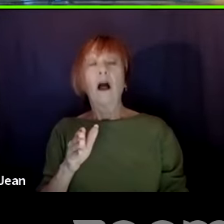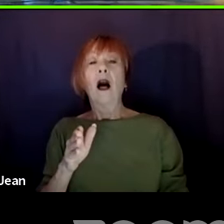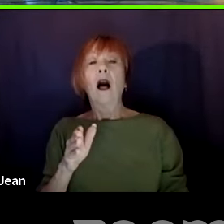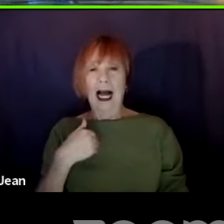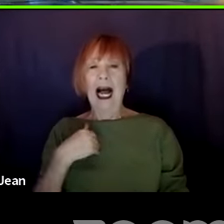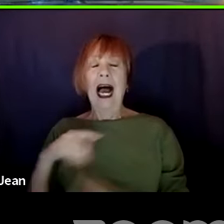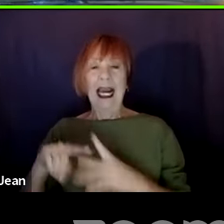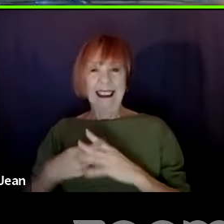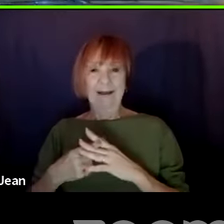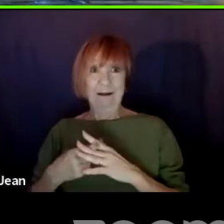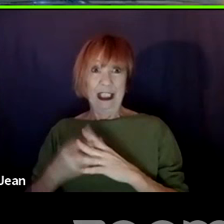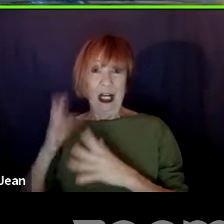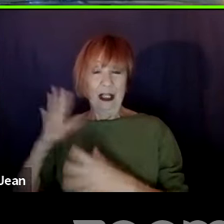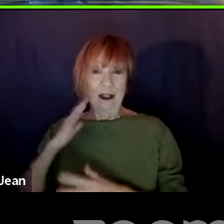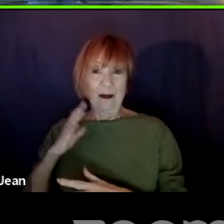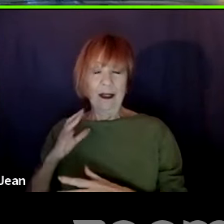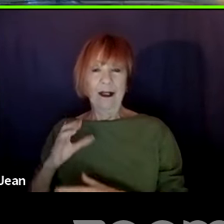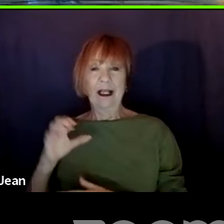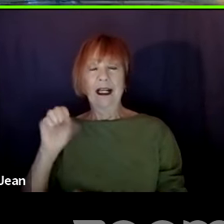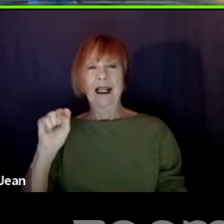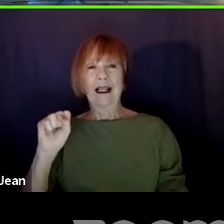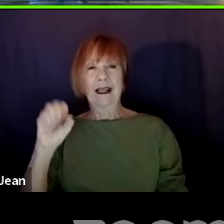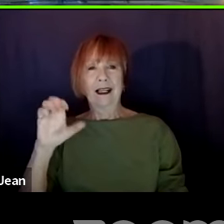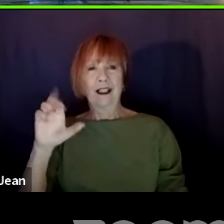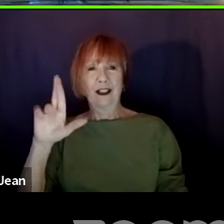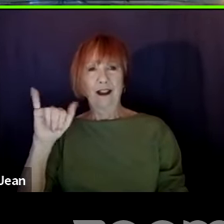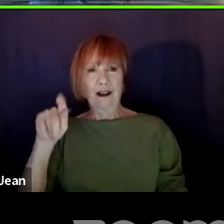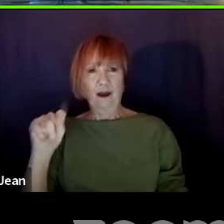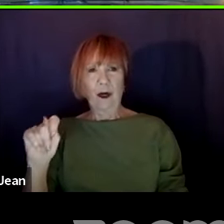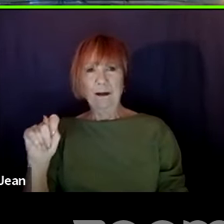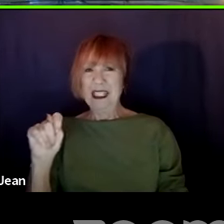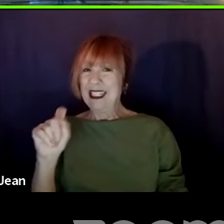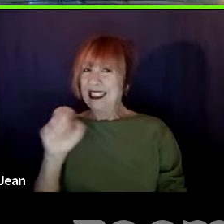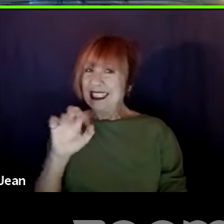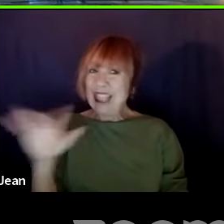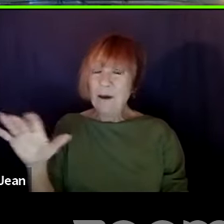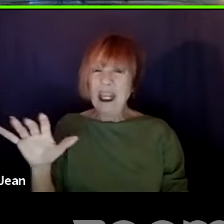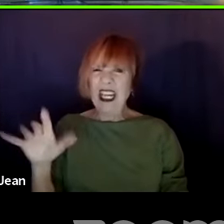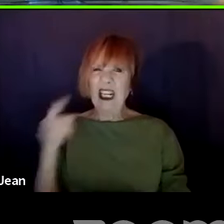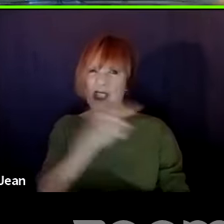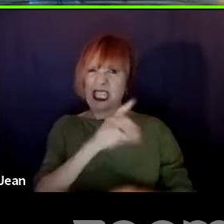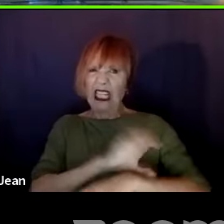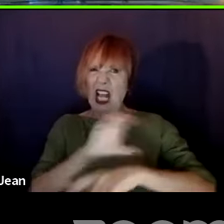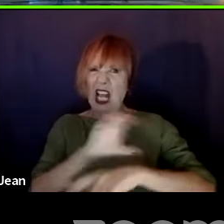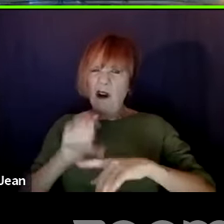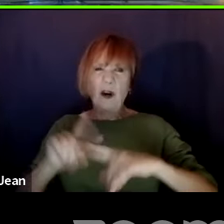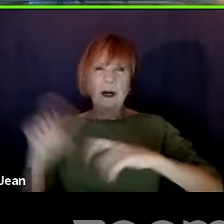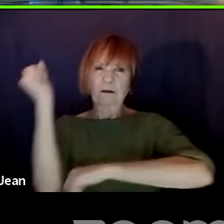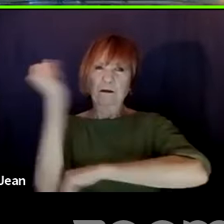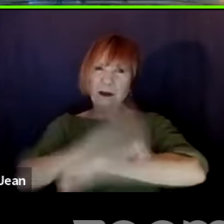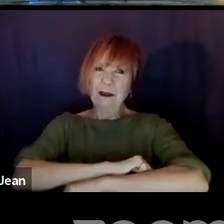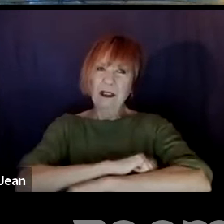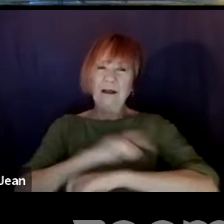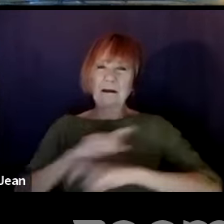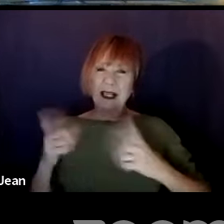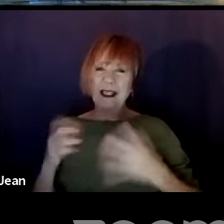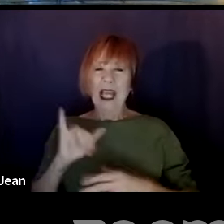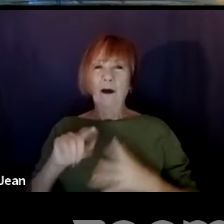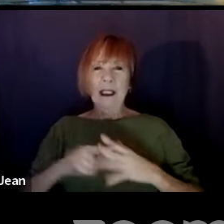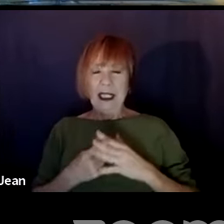started with a company called ScriptMare that was local to Colorado. And they unfortunately went out of business because I liked them better. no.